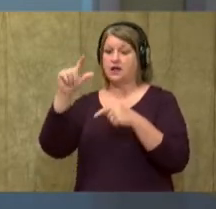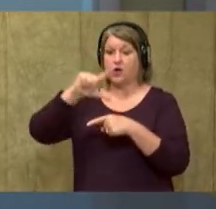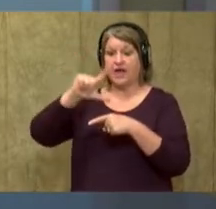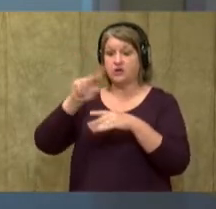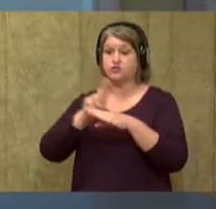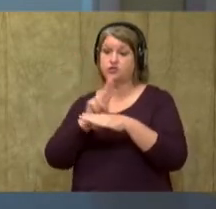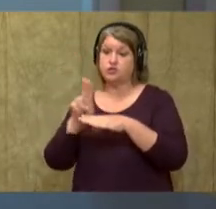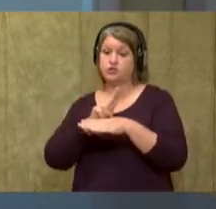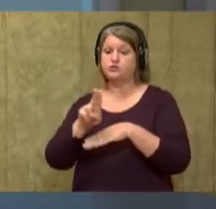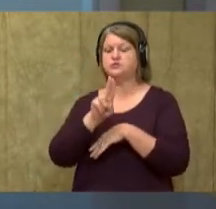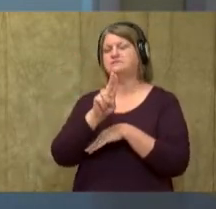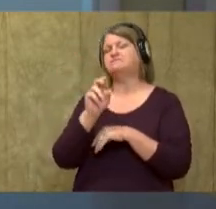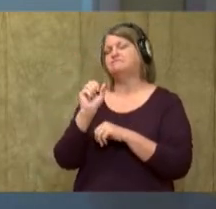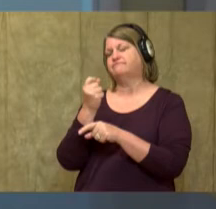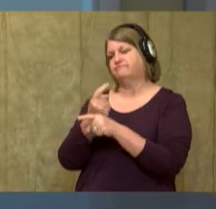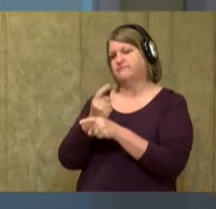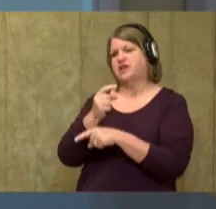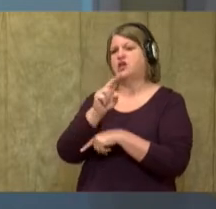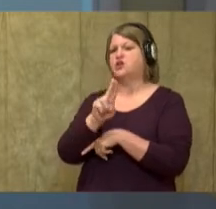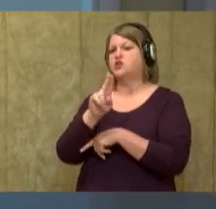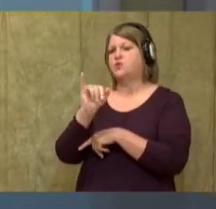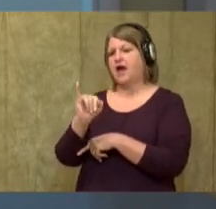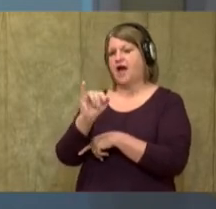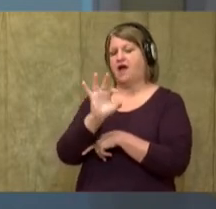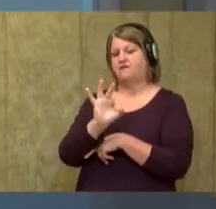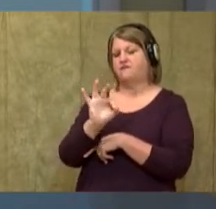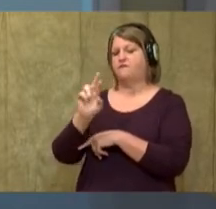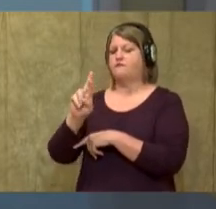U-I. Let's write it. Fruit.